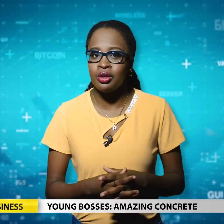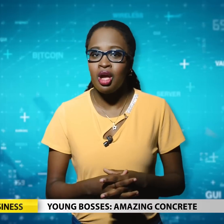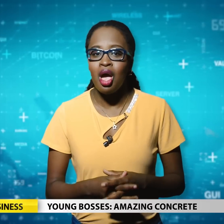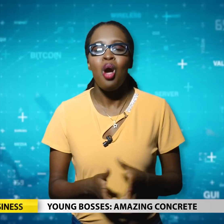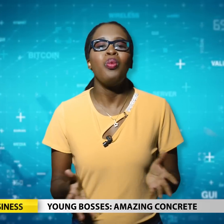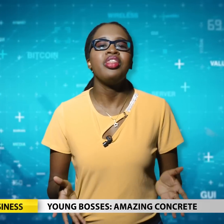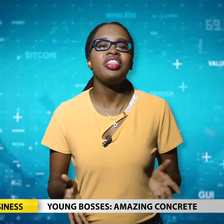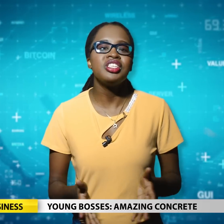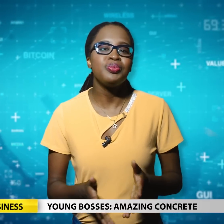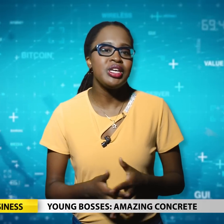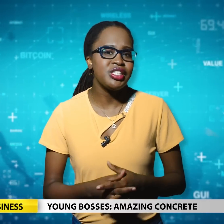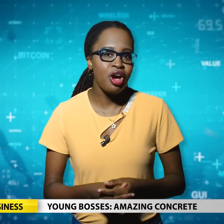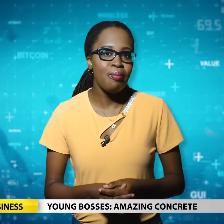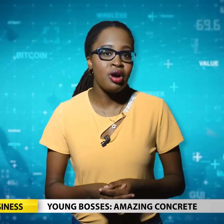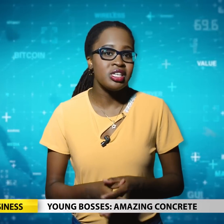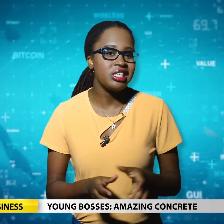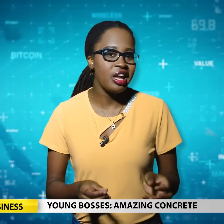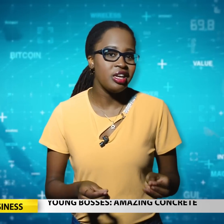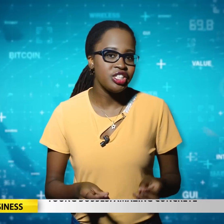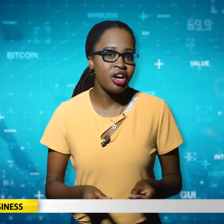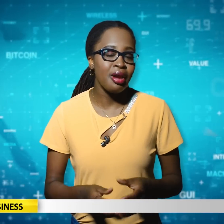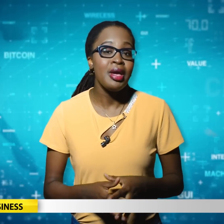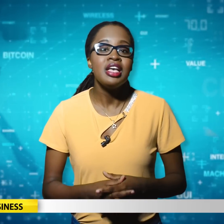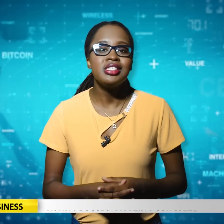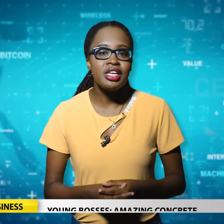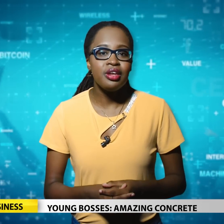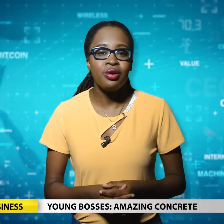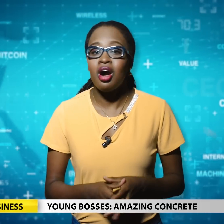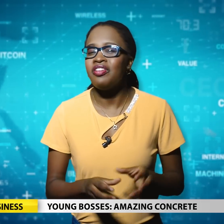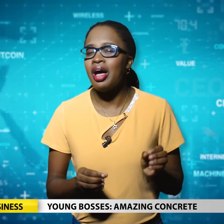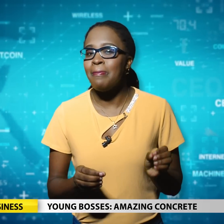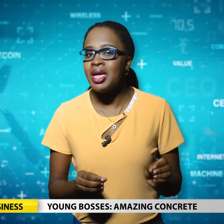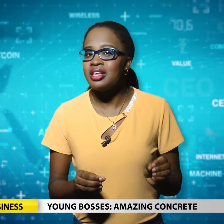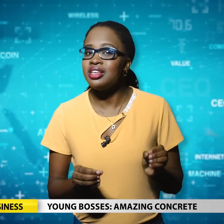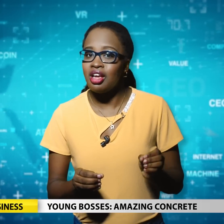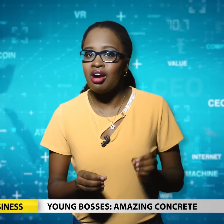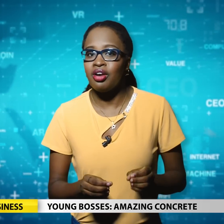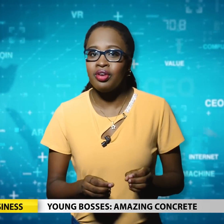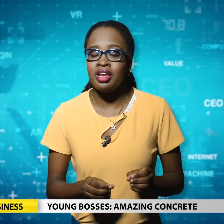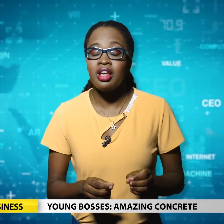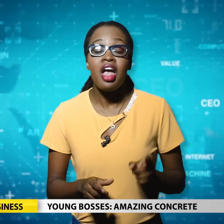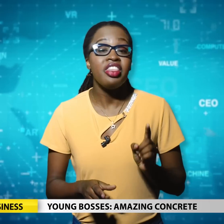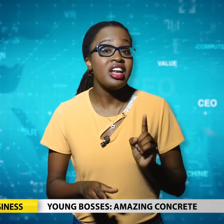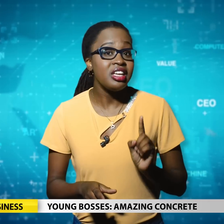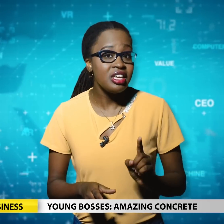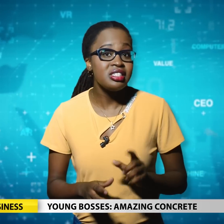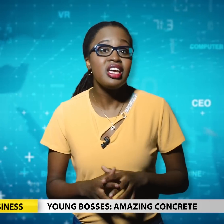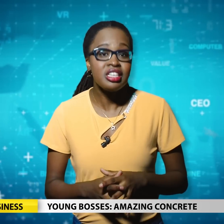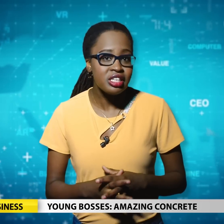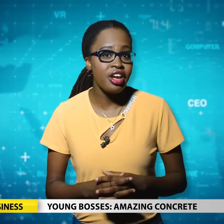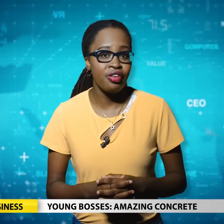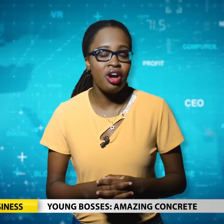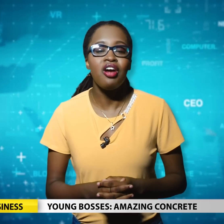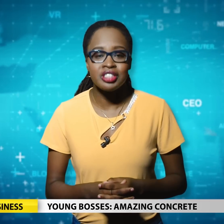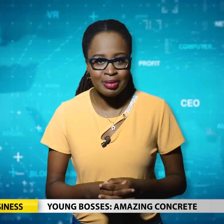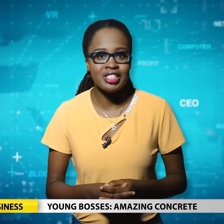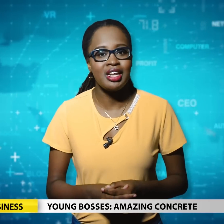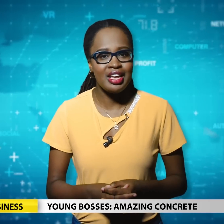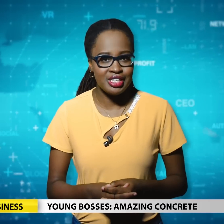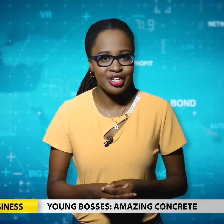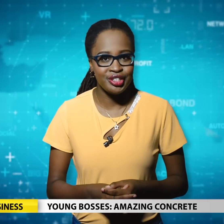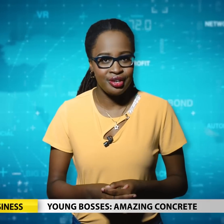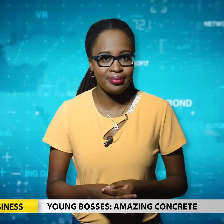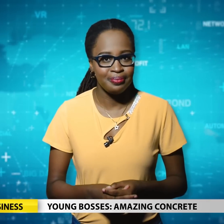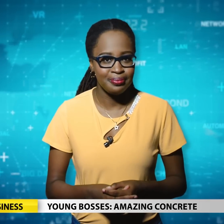finished look? With this week's young boss, Yannick Sharp, CEO of Amazing Concrete, that is his era of